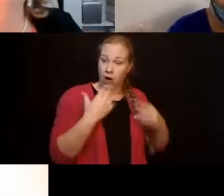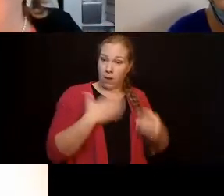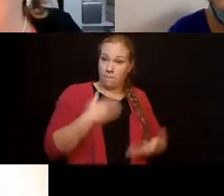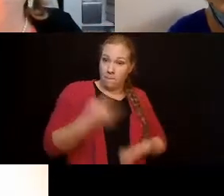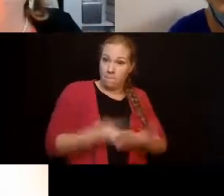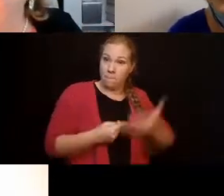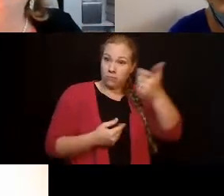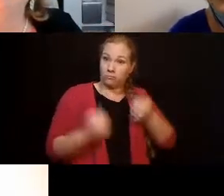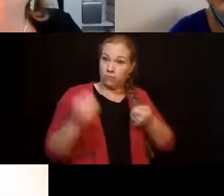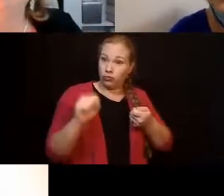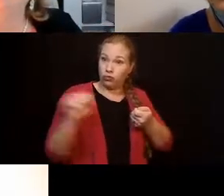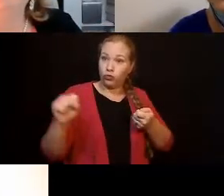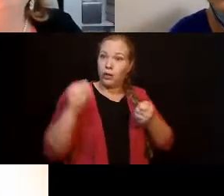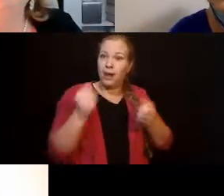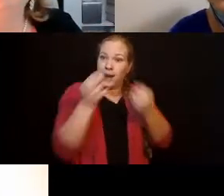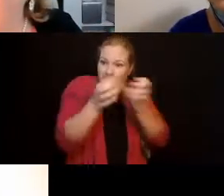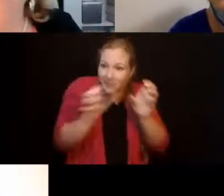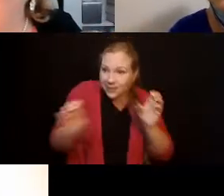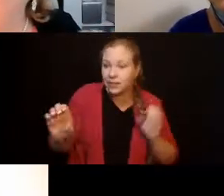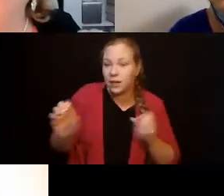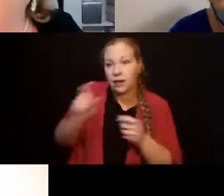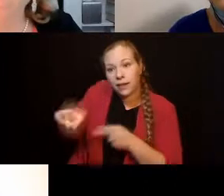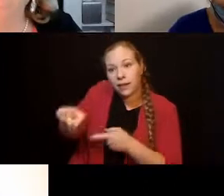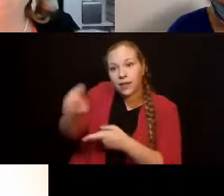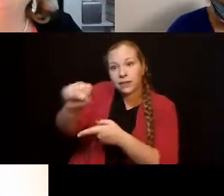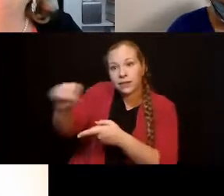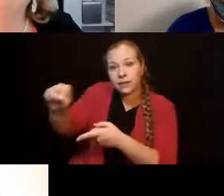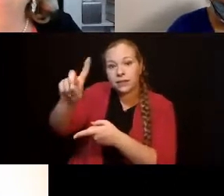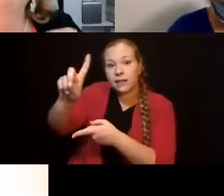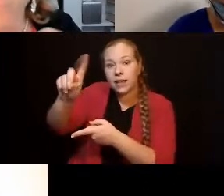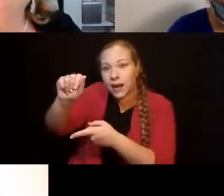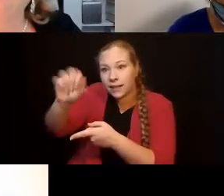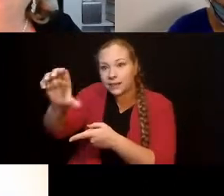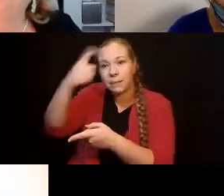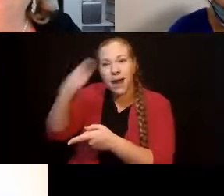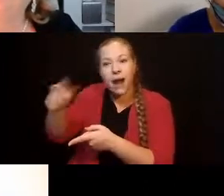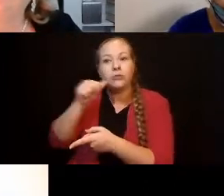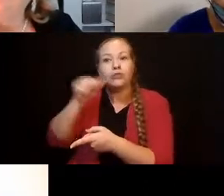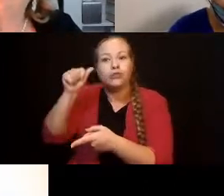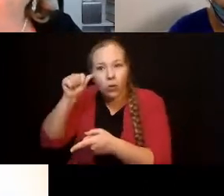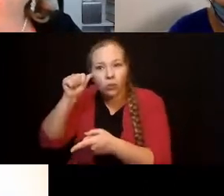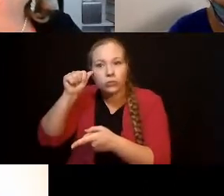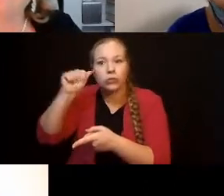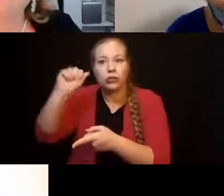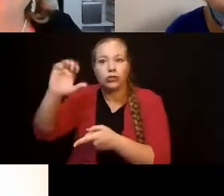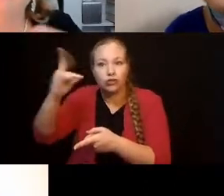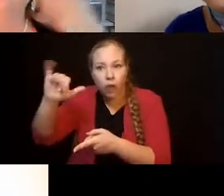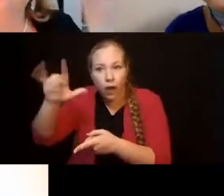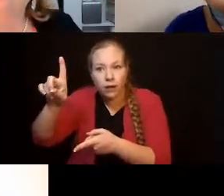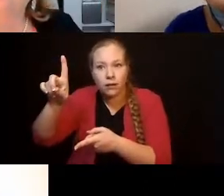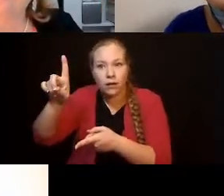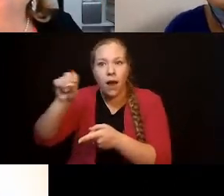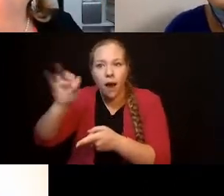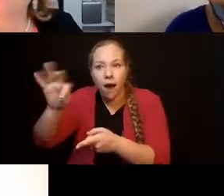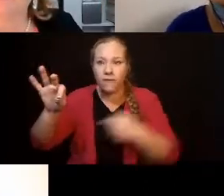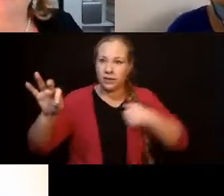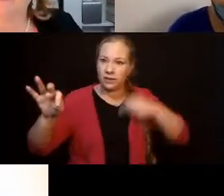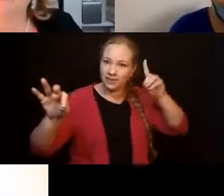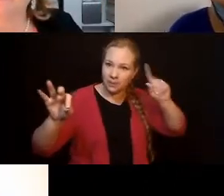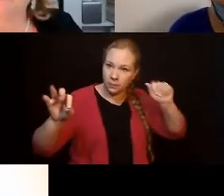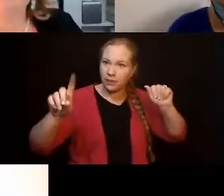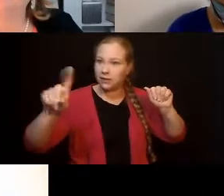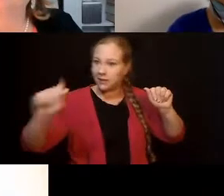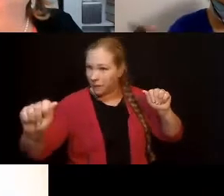comes Medicare. So both of my sons currently have Medicare and